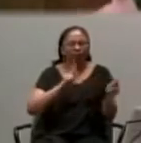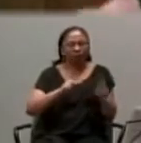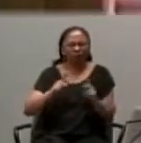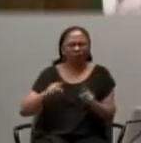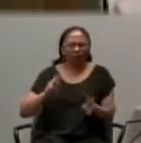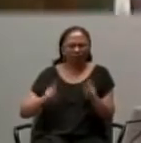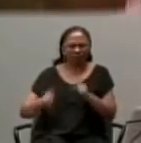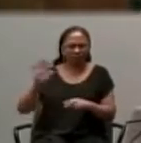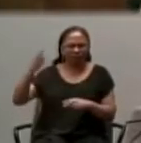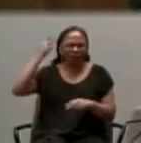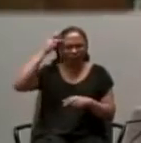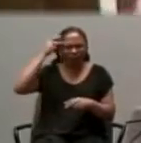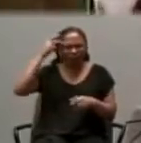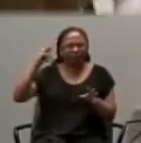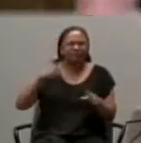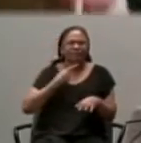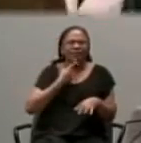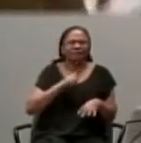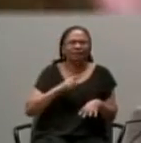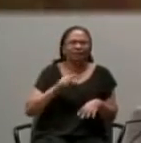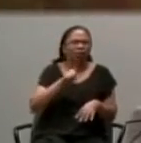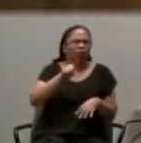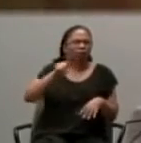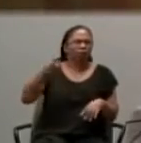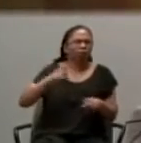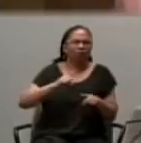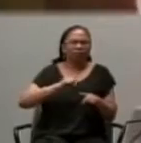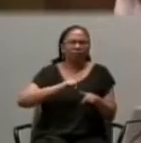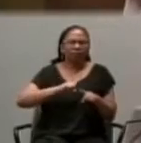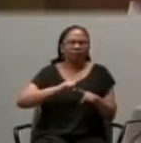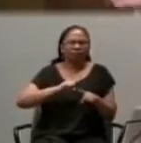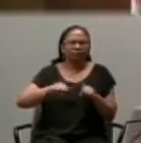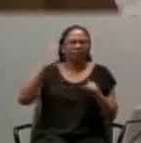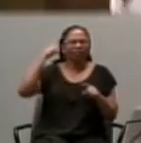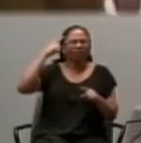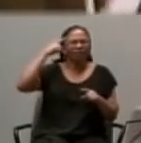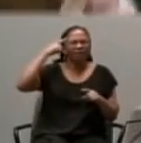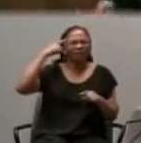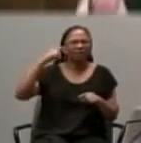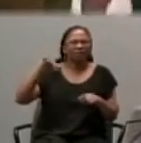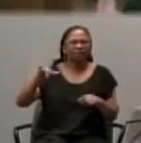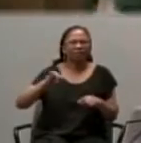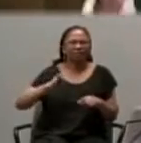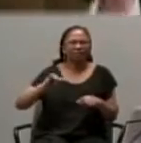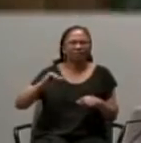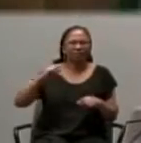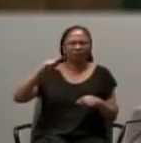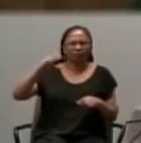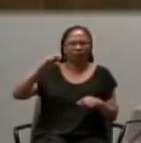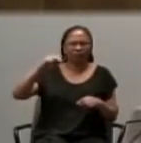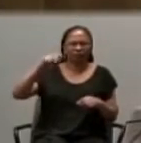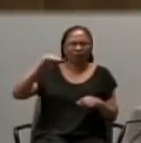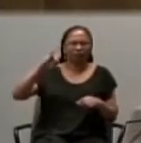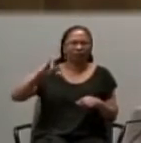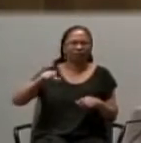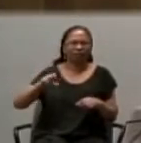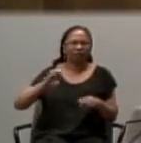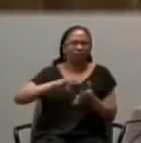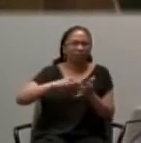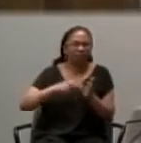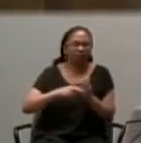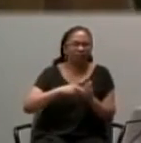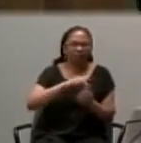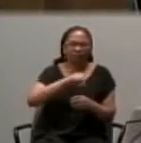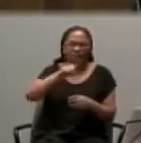think like the Gentiles. You have to think, sorry, put simply, you have to put on the mind of Christ. You have to